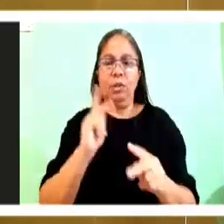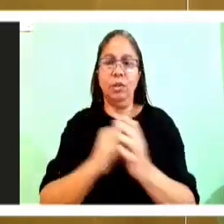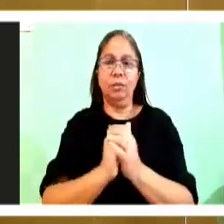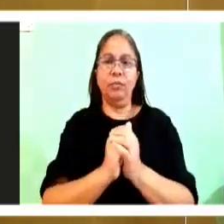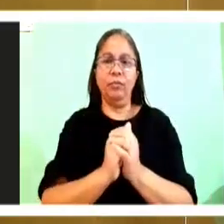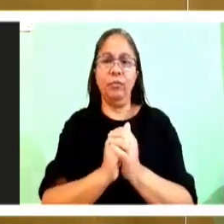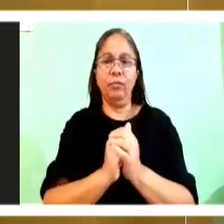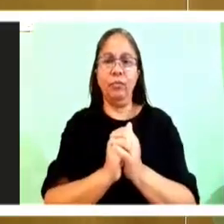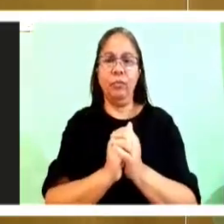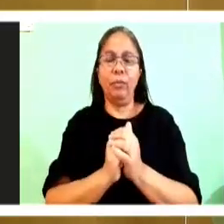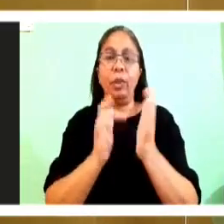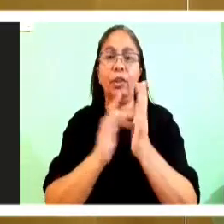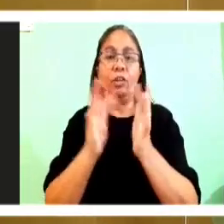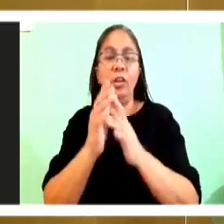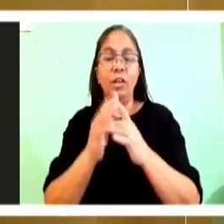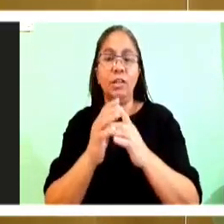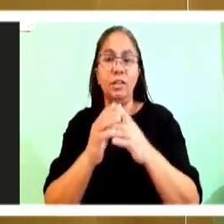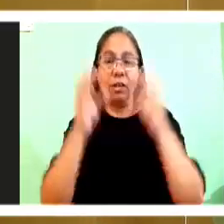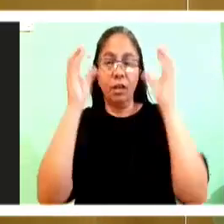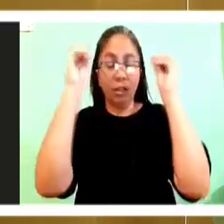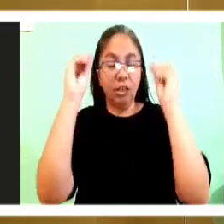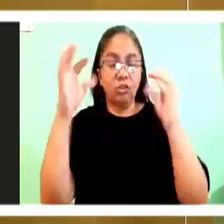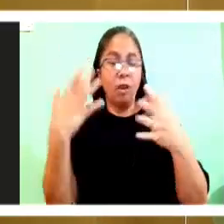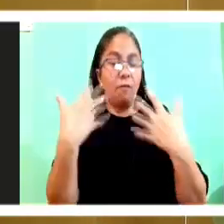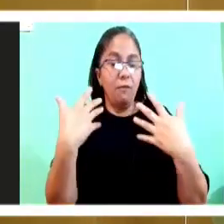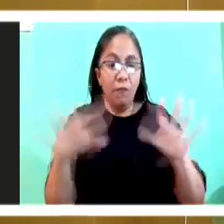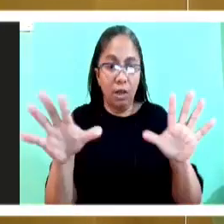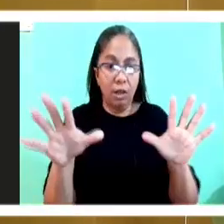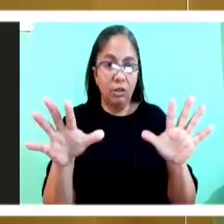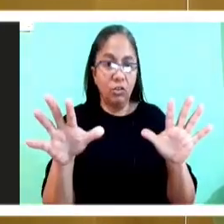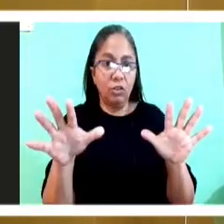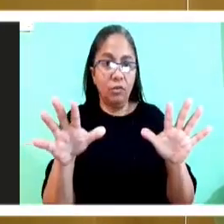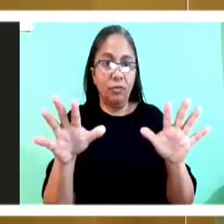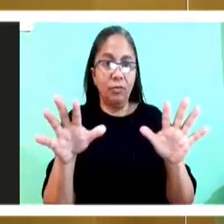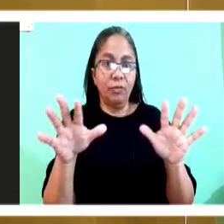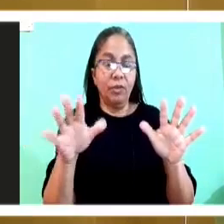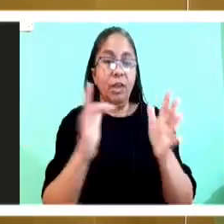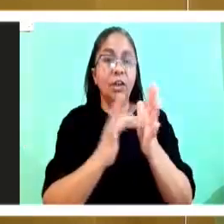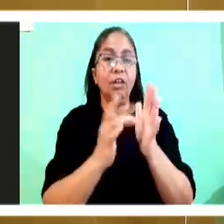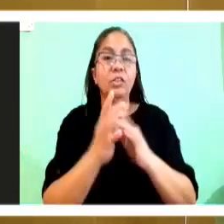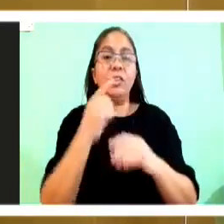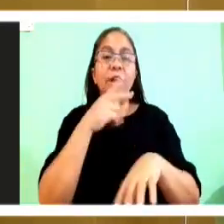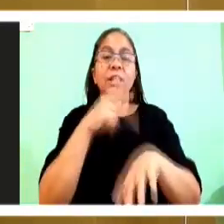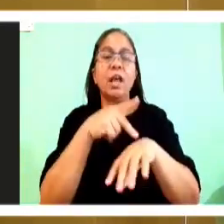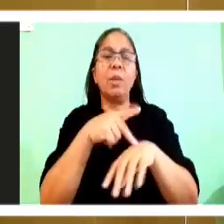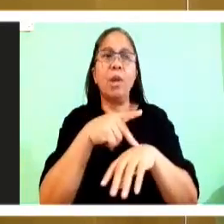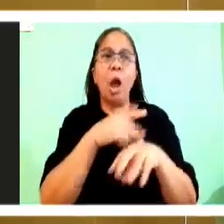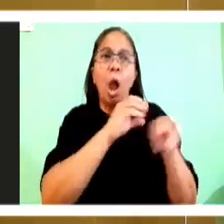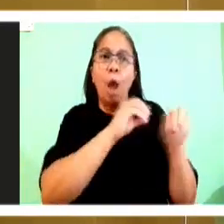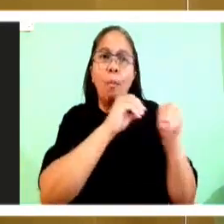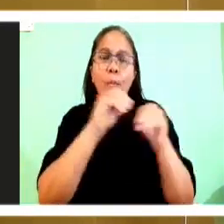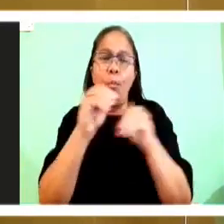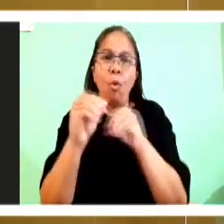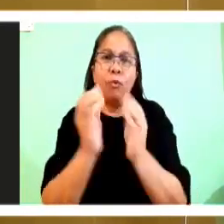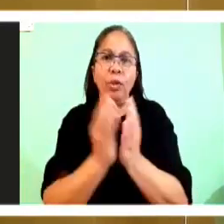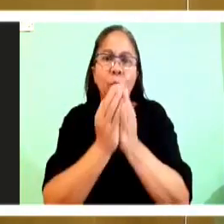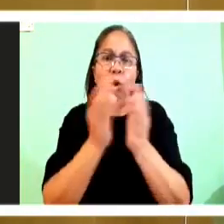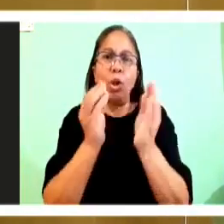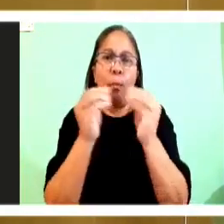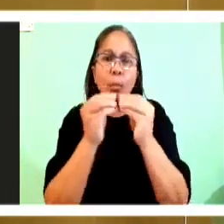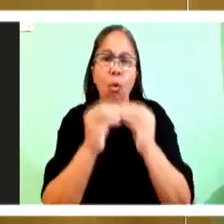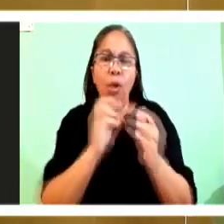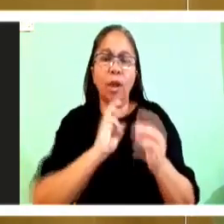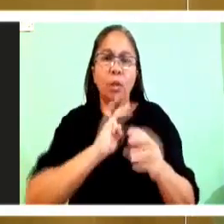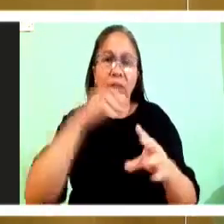When he was finishing speaking, he said to Simon, Put out into the deep water and pay